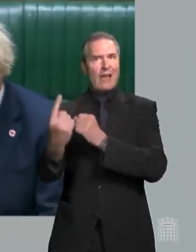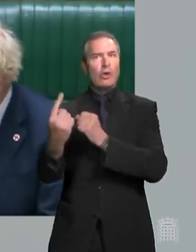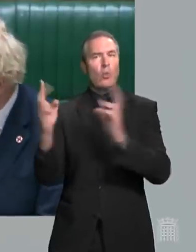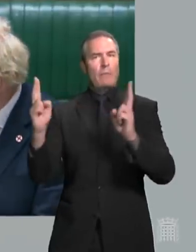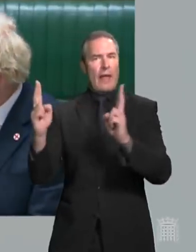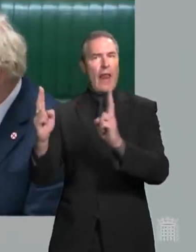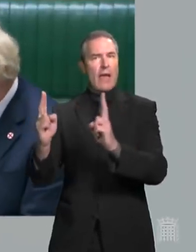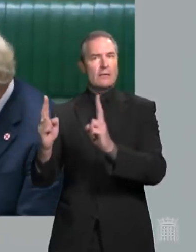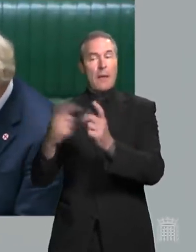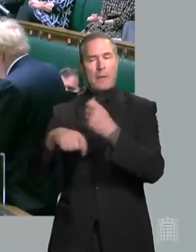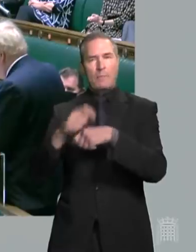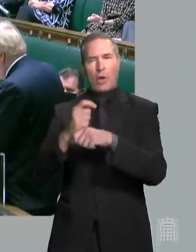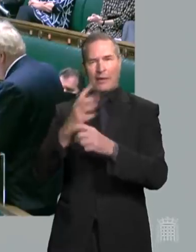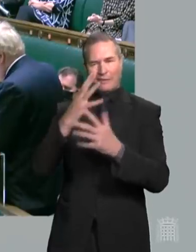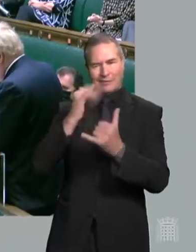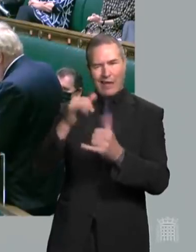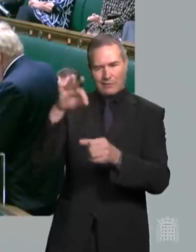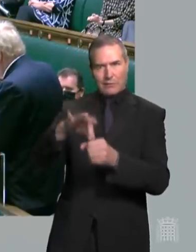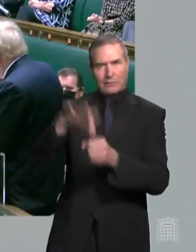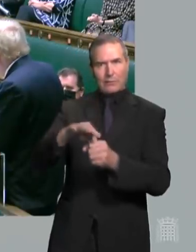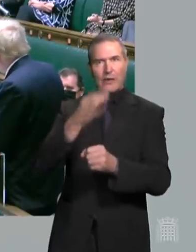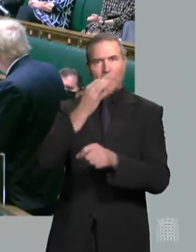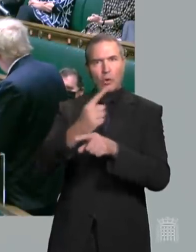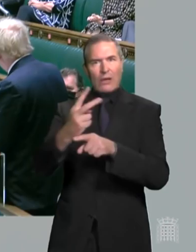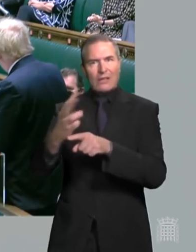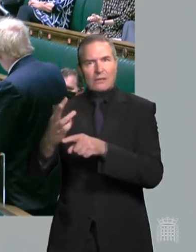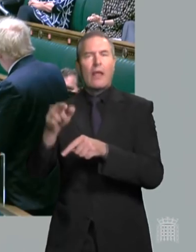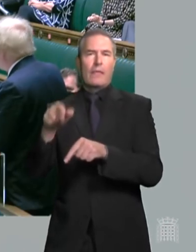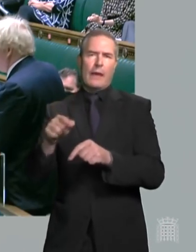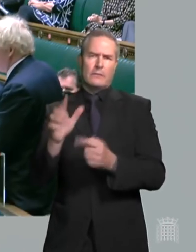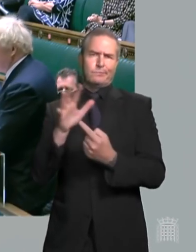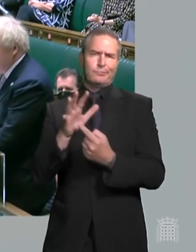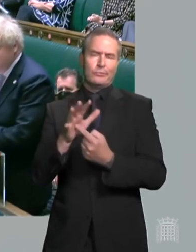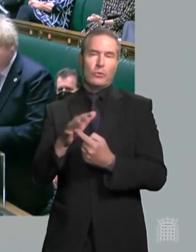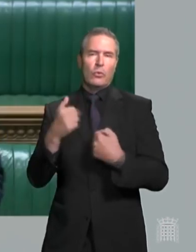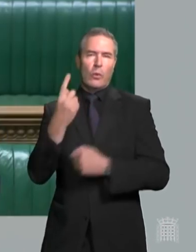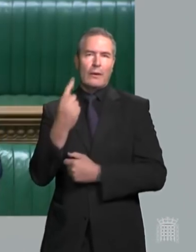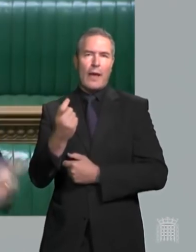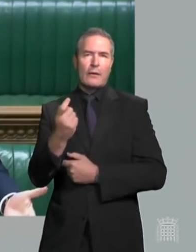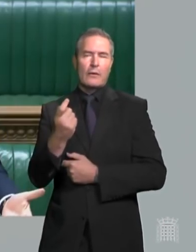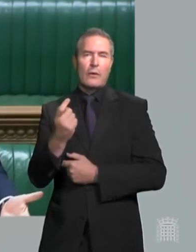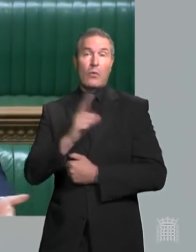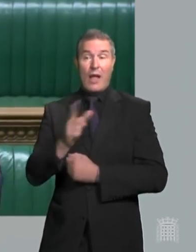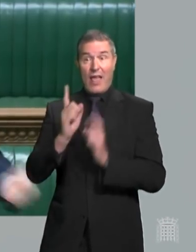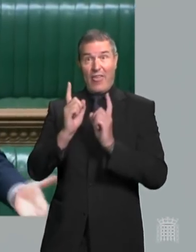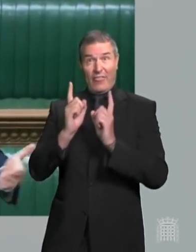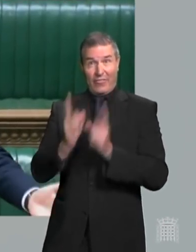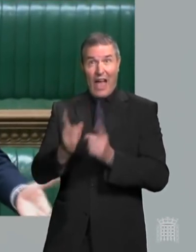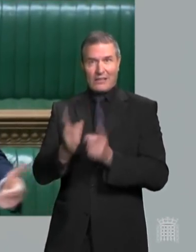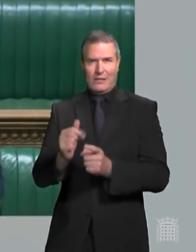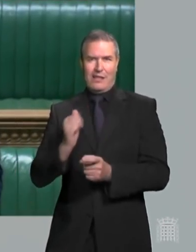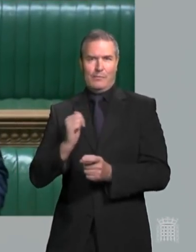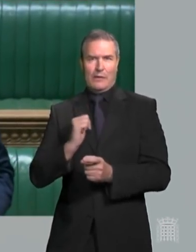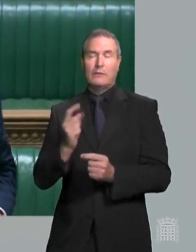testing in the course of the next few weeks. And that is the prudent approach, because we all have, Mr Speaker, vaccinated even